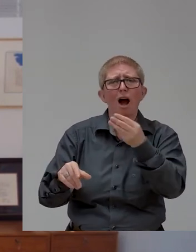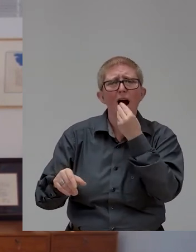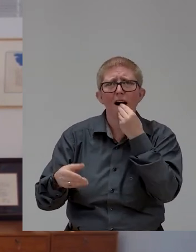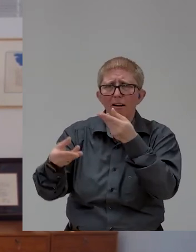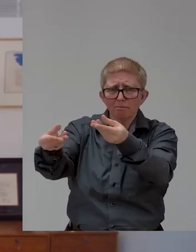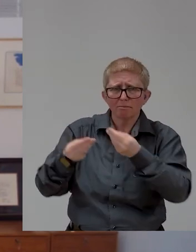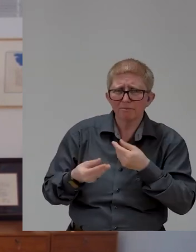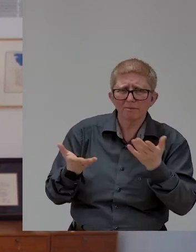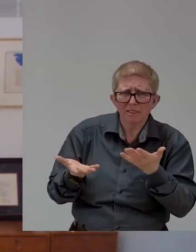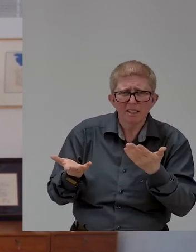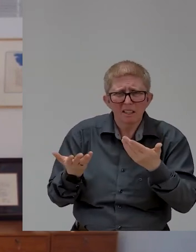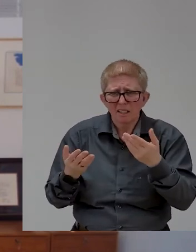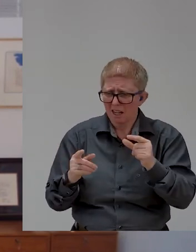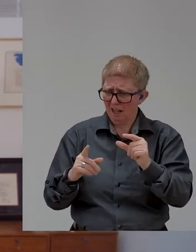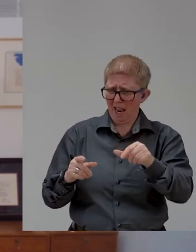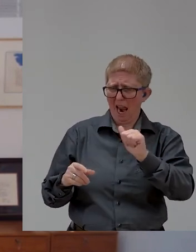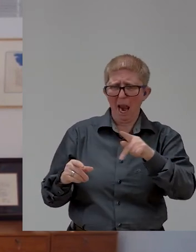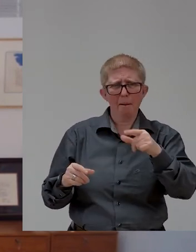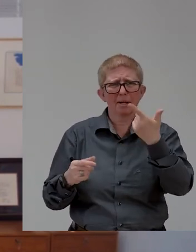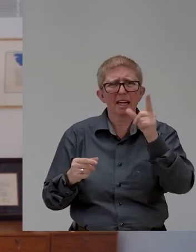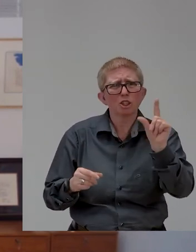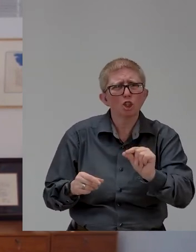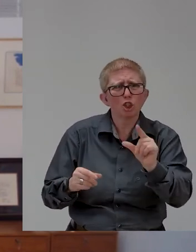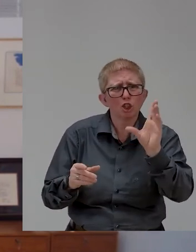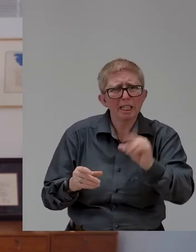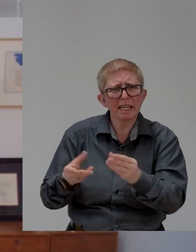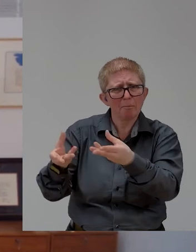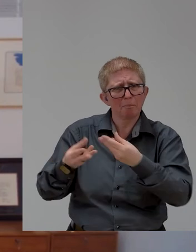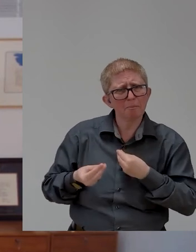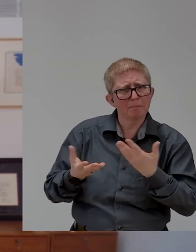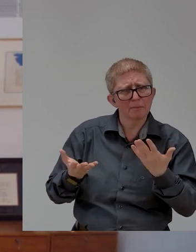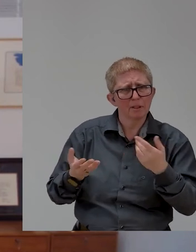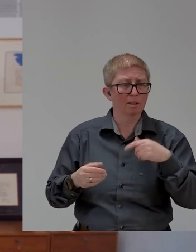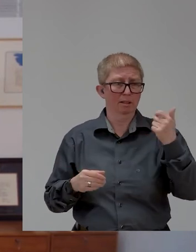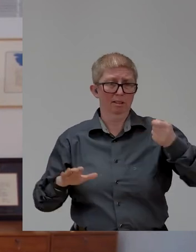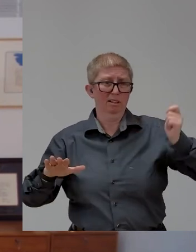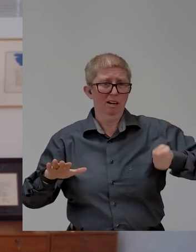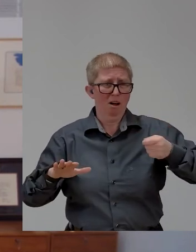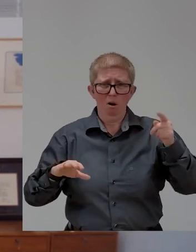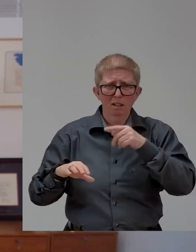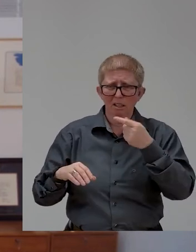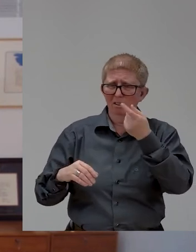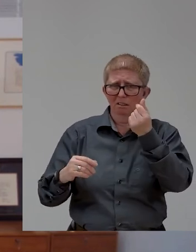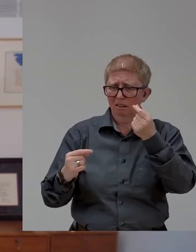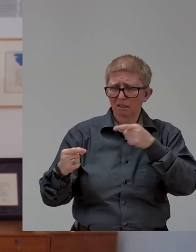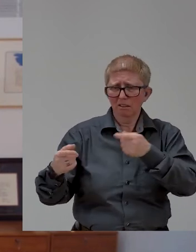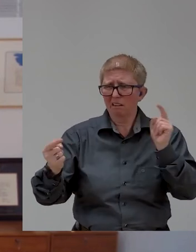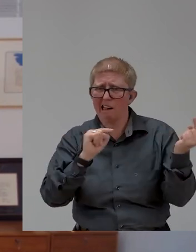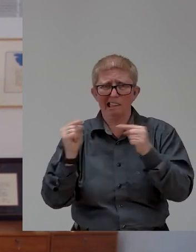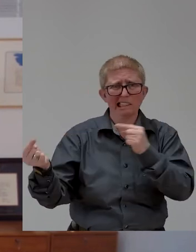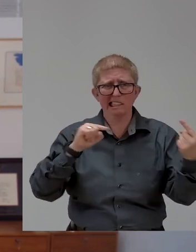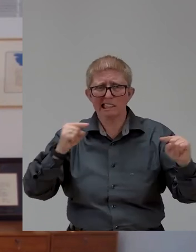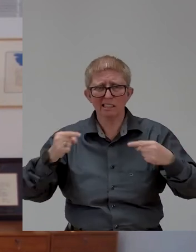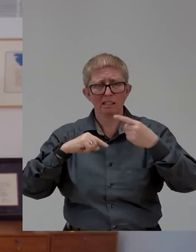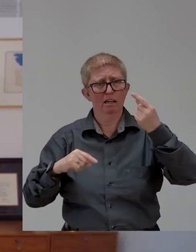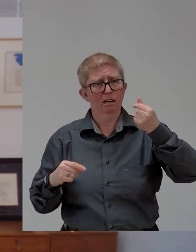of money trying to fight the lawsuit and say, under no circumstances do we actually want to, you know, have this legal right exist